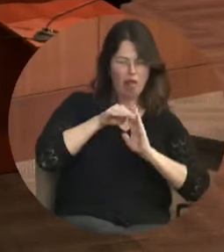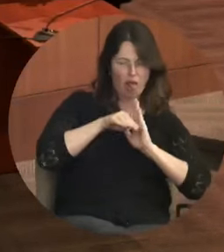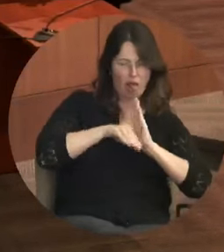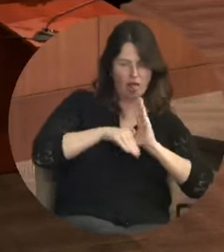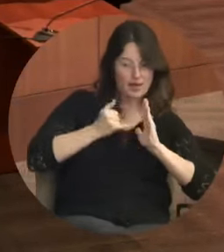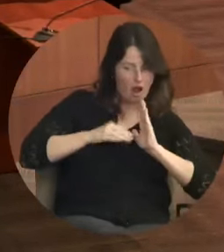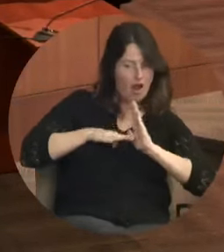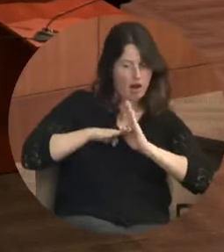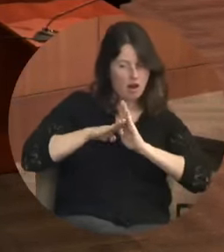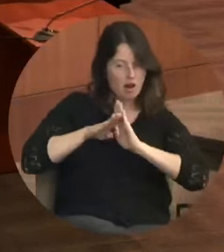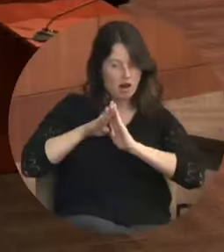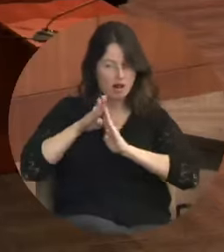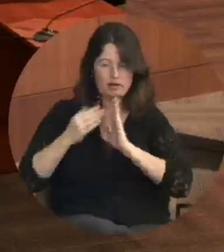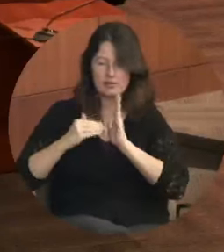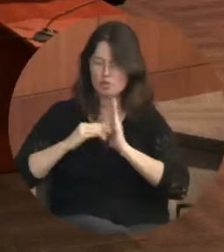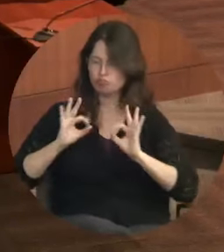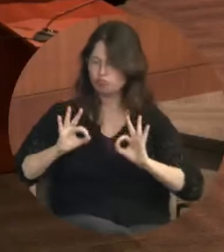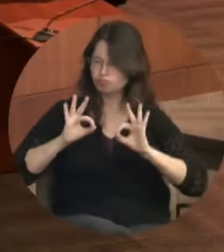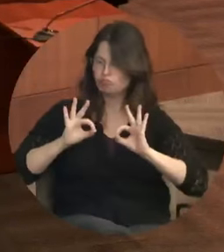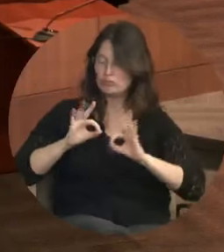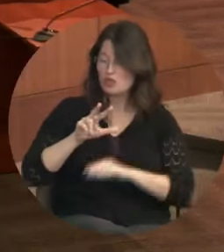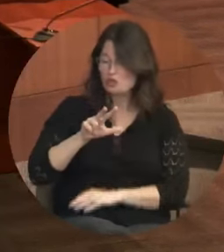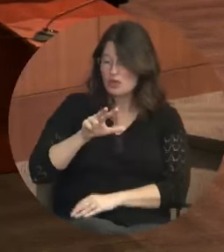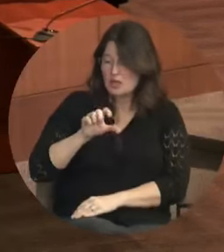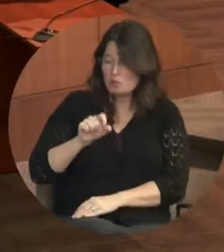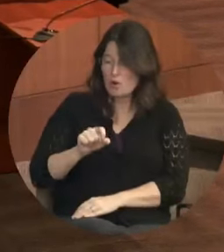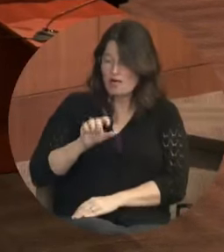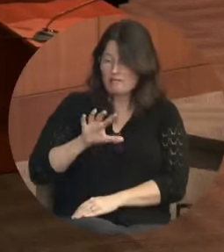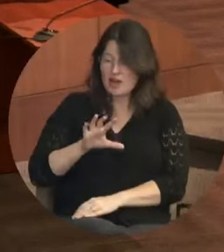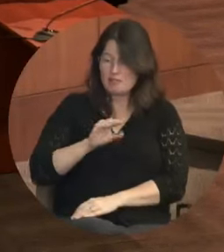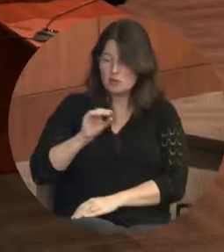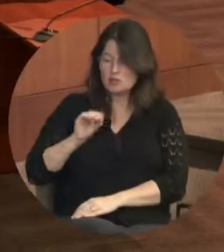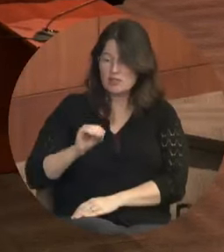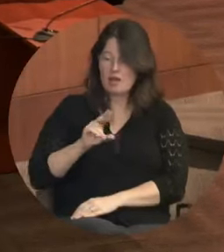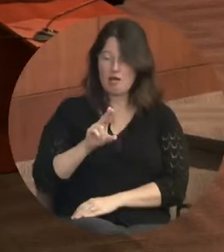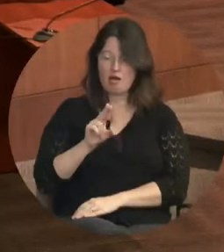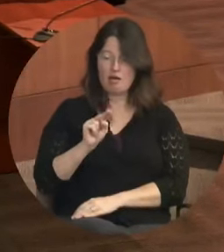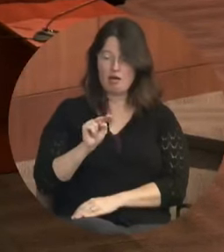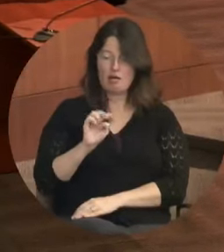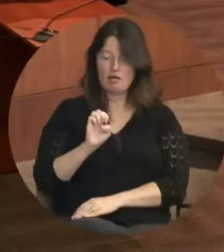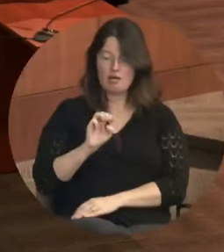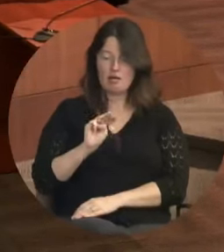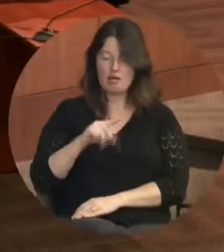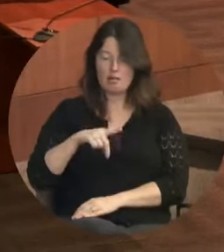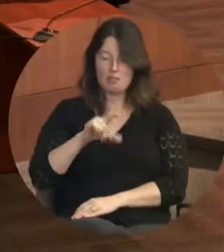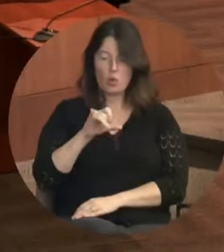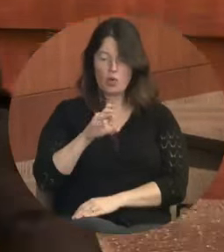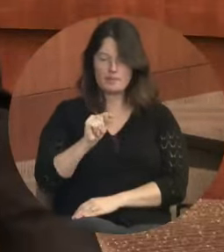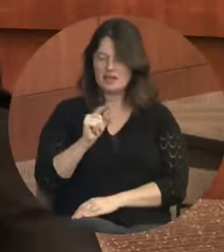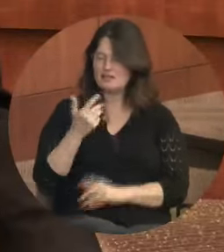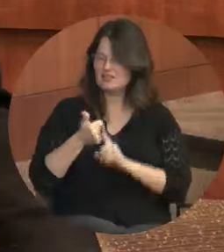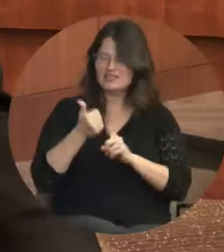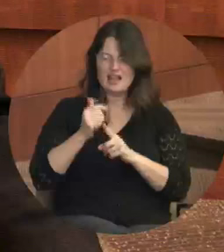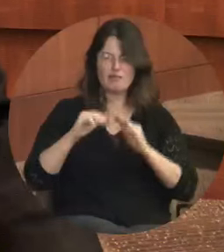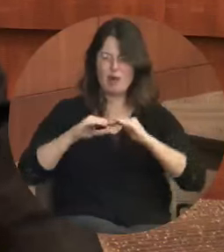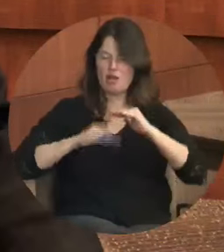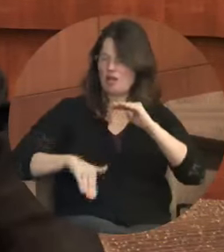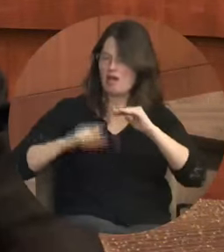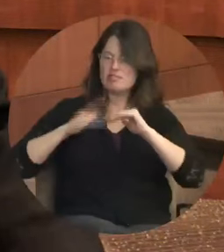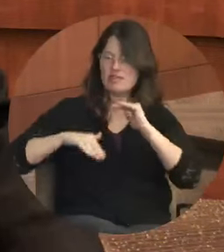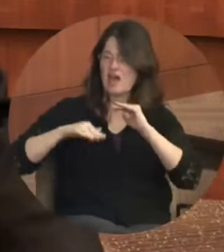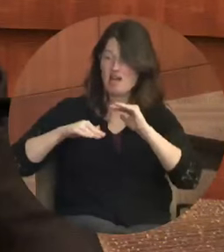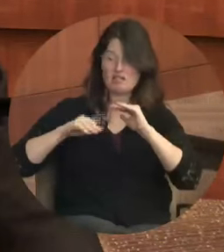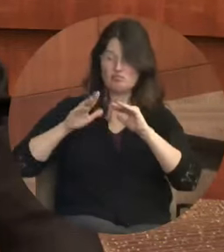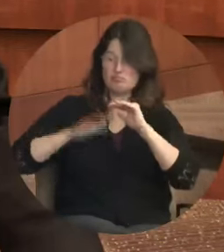with 3.5% unemployment, lower than the state or the nation. Graduation rates are